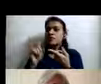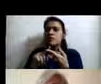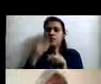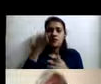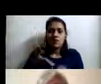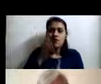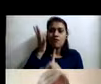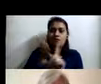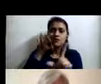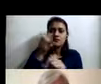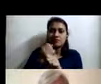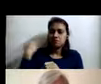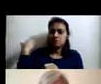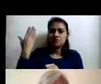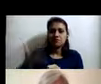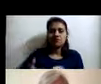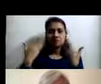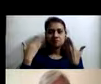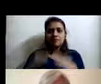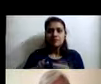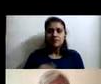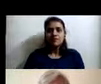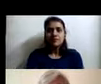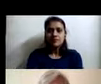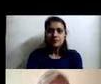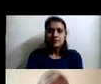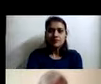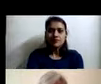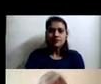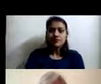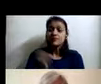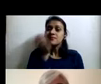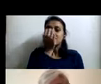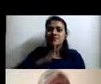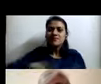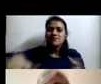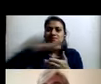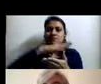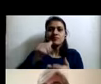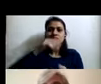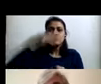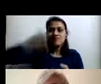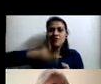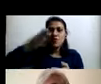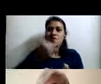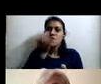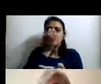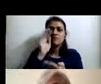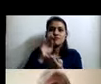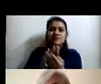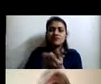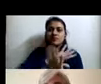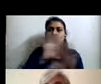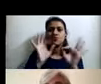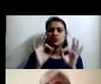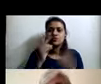since we opened the reserve and of course our water sources are now flowing perennially and one of the things we're doing is